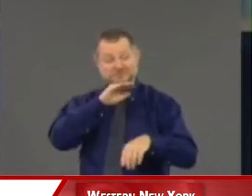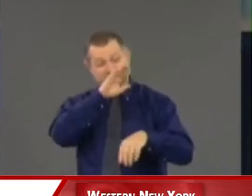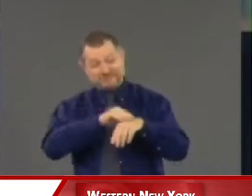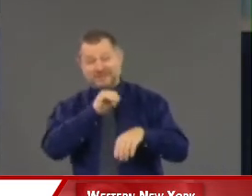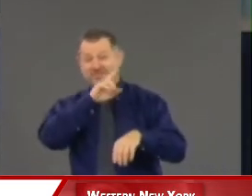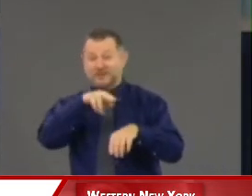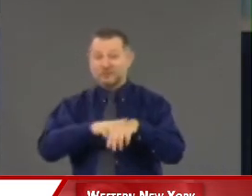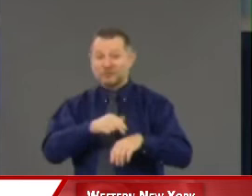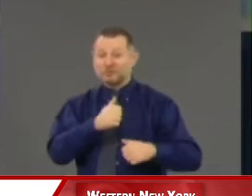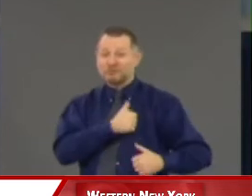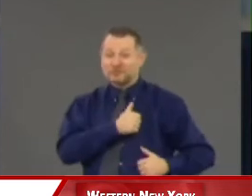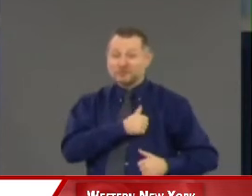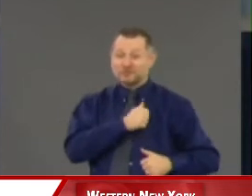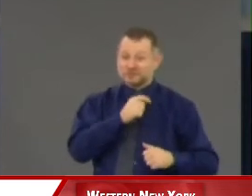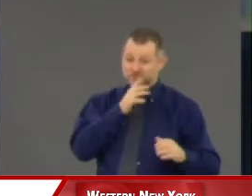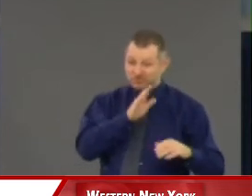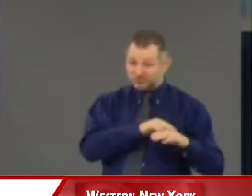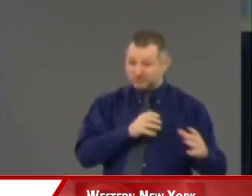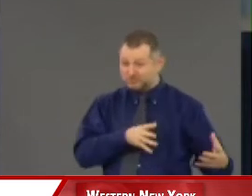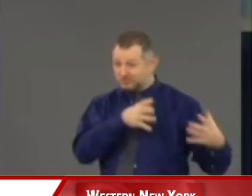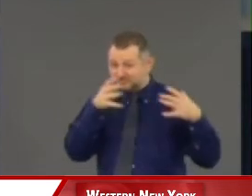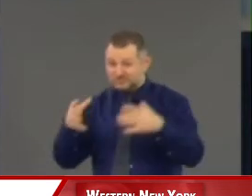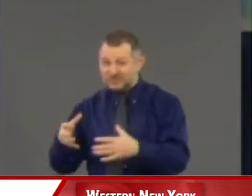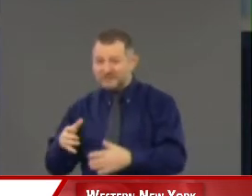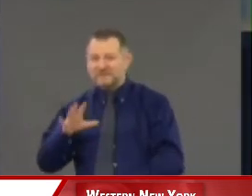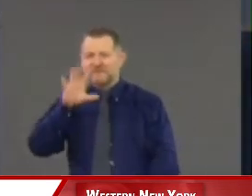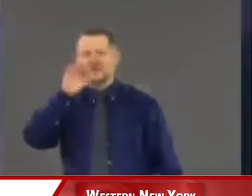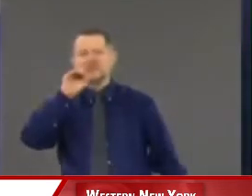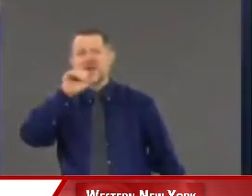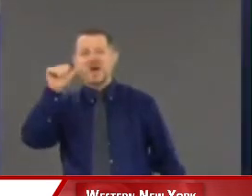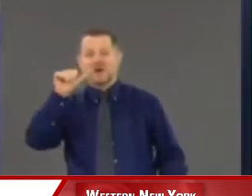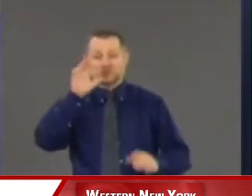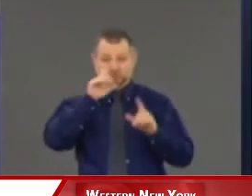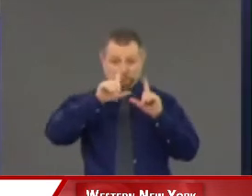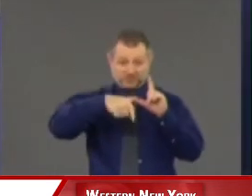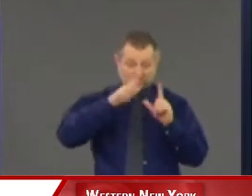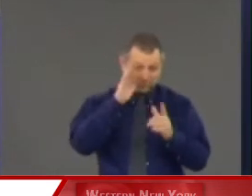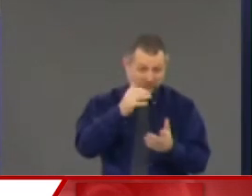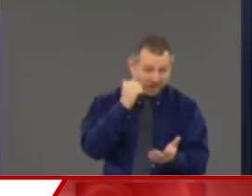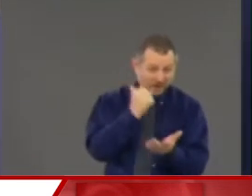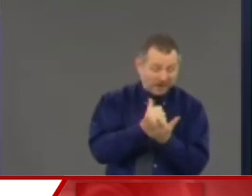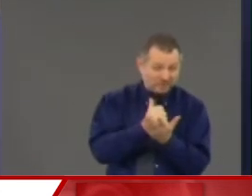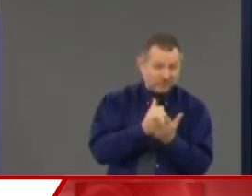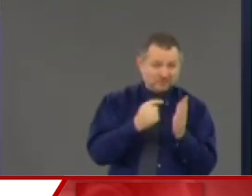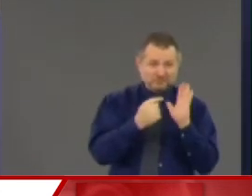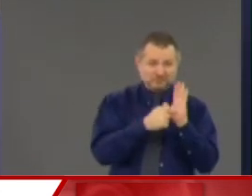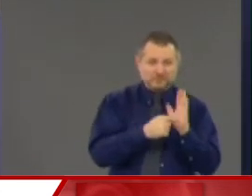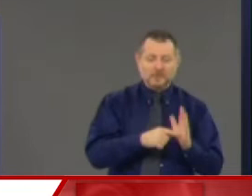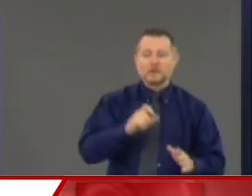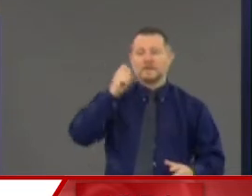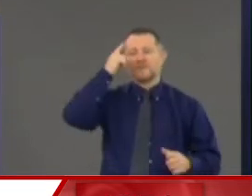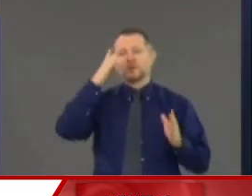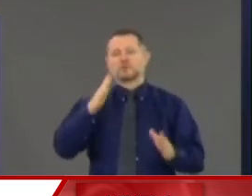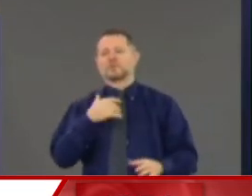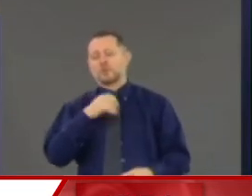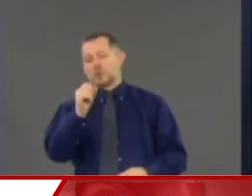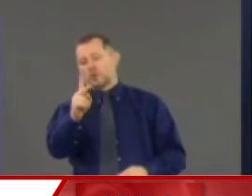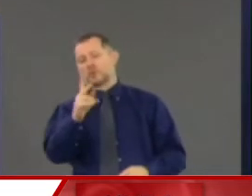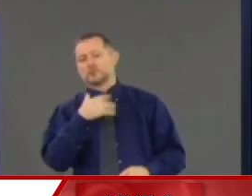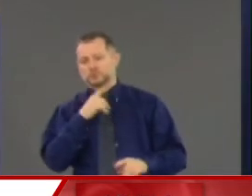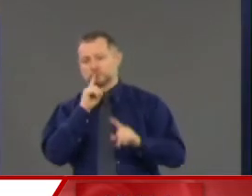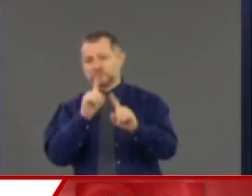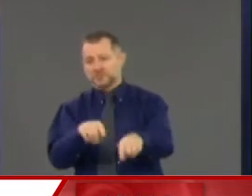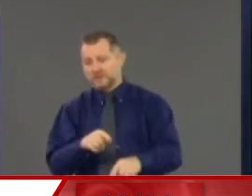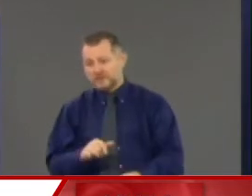do you think the repeal of 50A will go a long way toward healing? A few things, Zach. First,